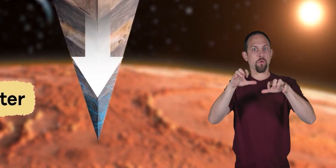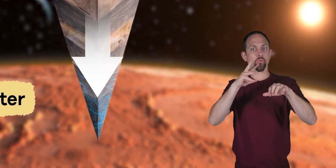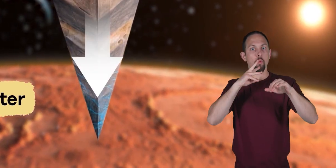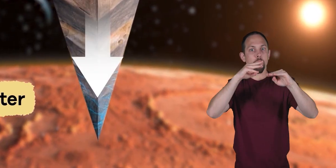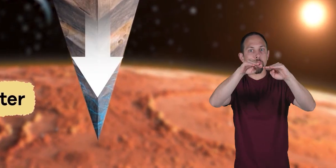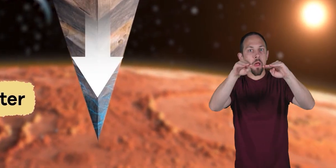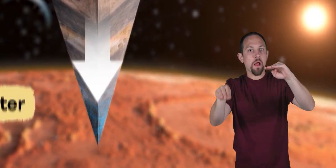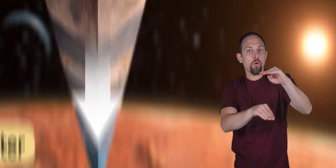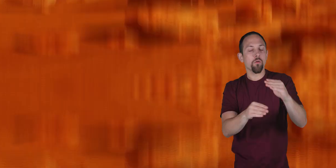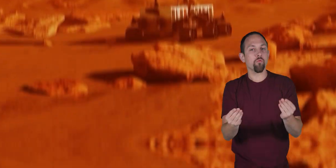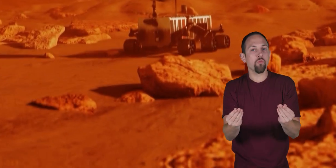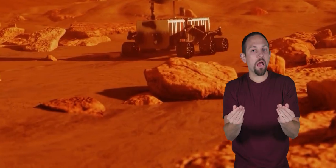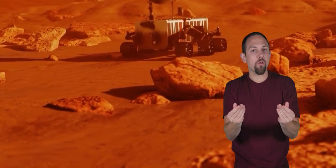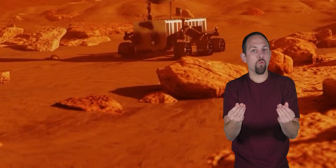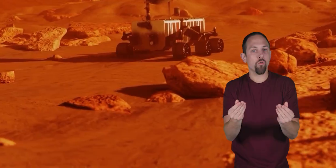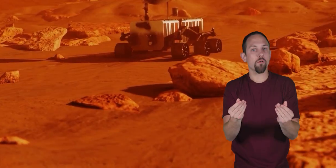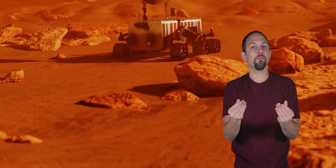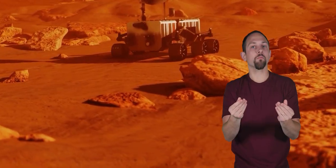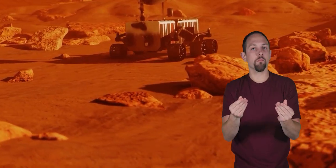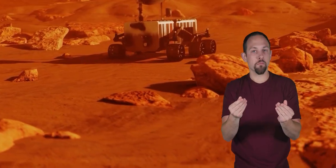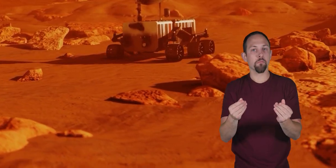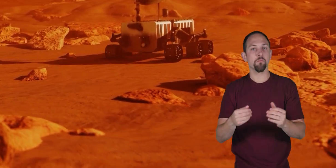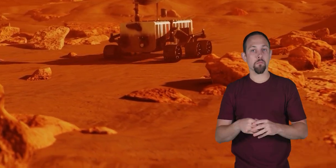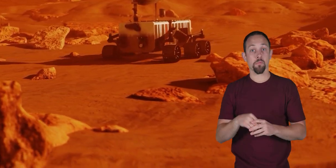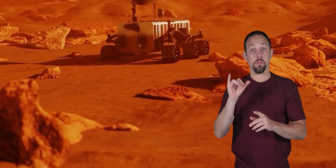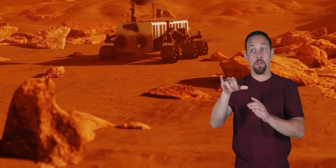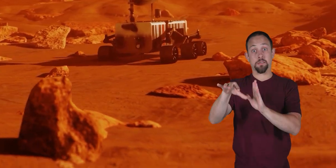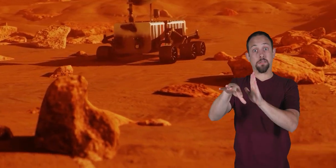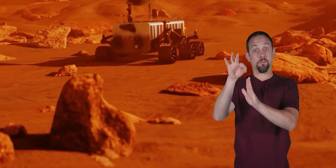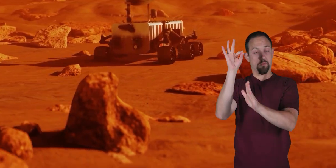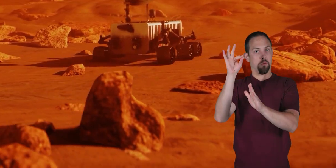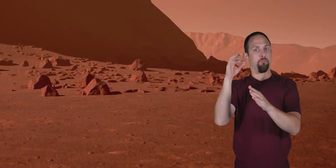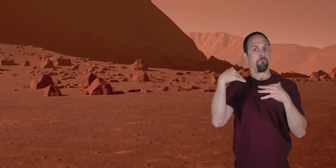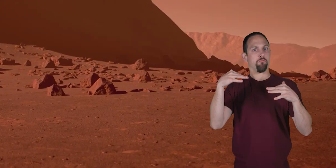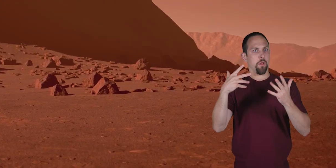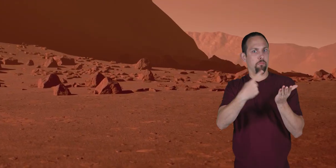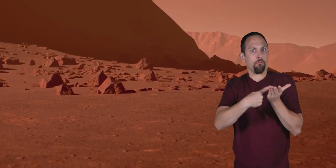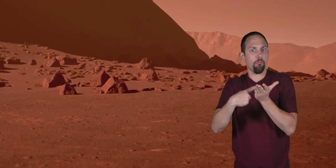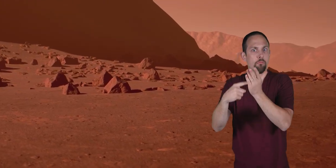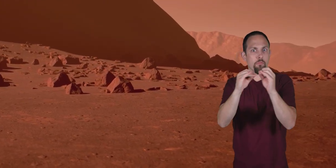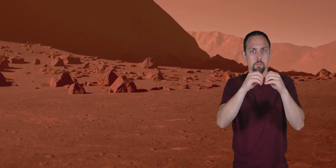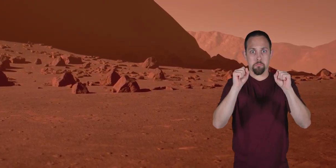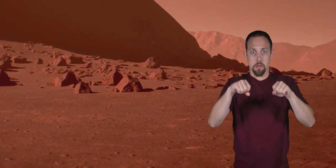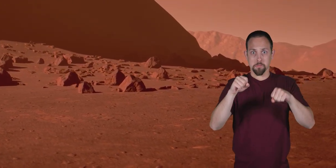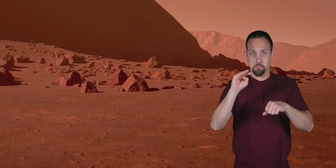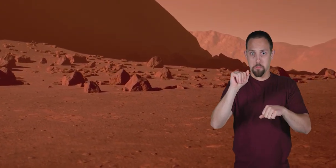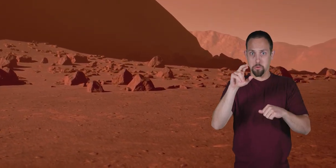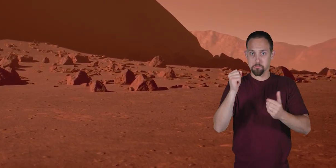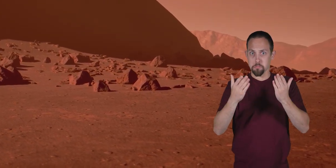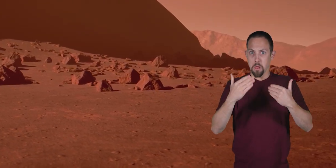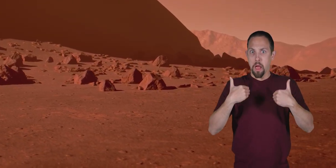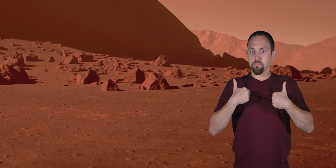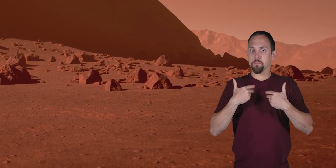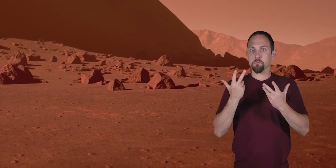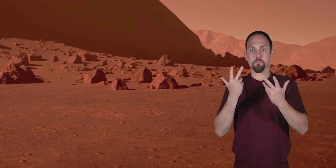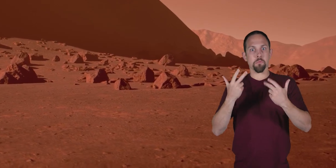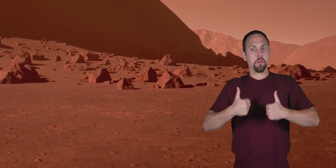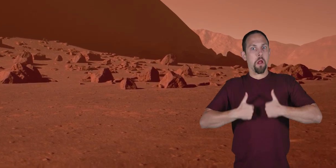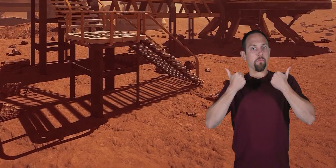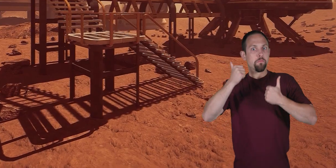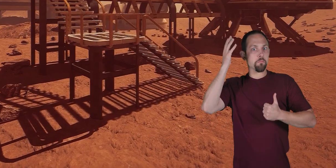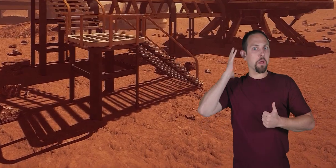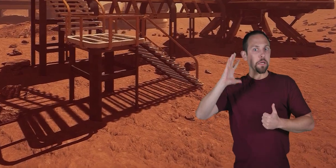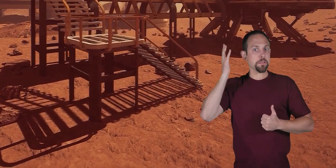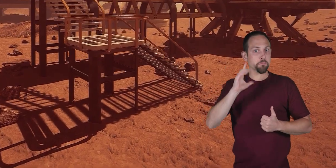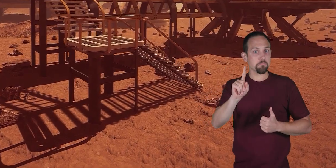below the ground. This discovery raises the possibility that Mars may have supported life in the past